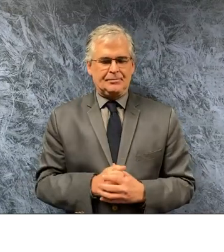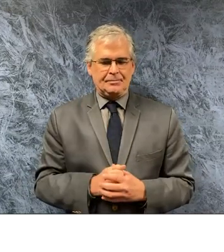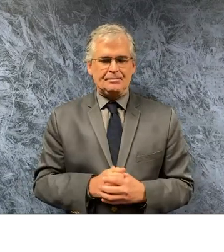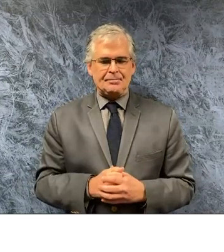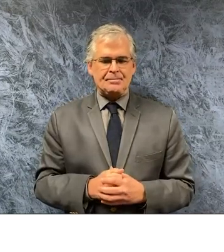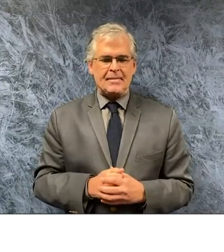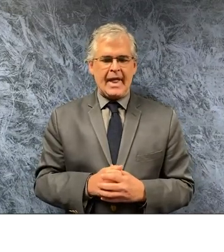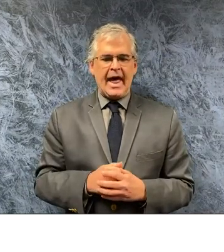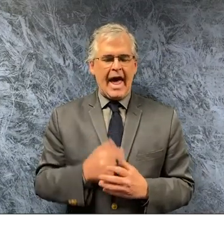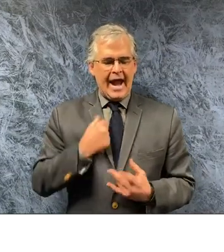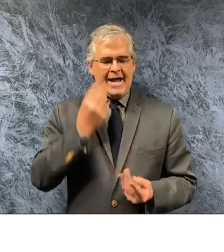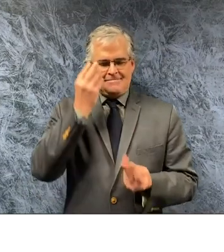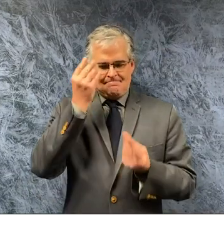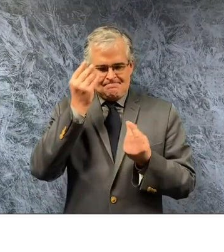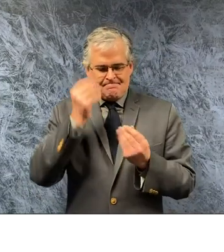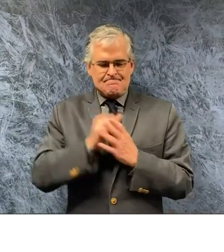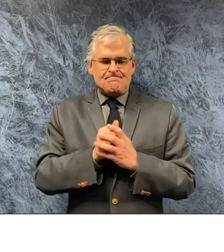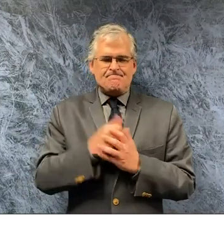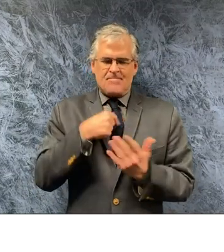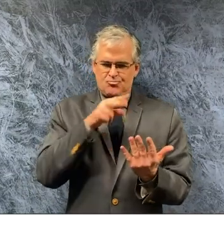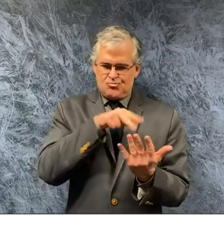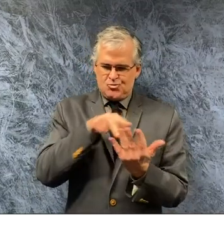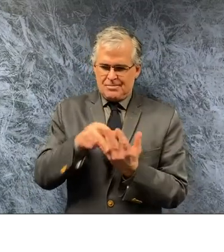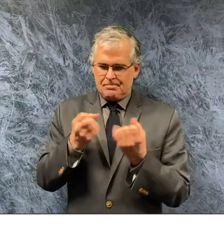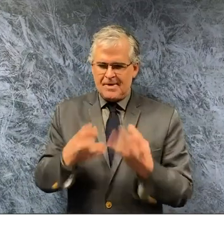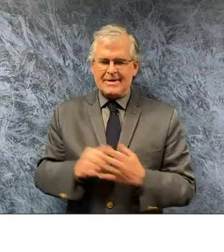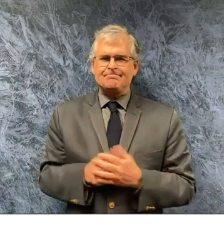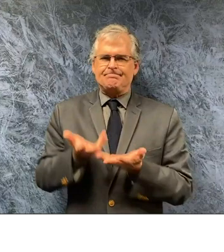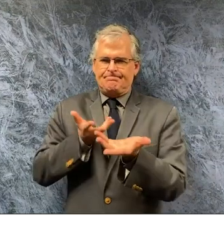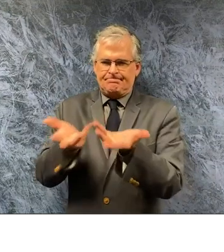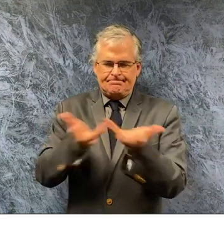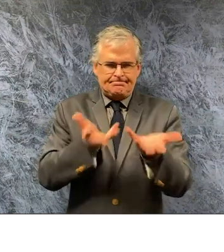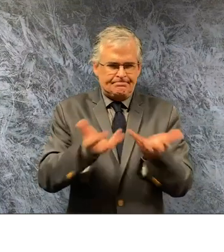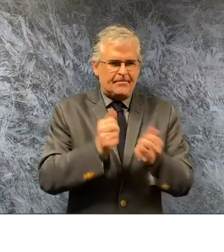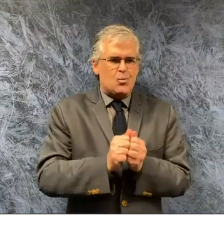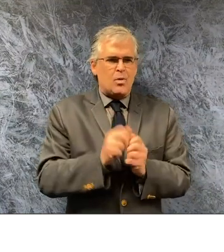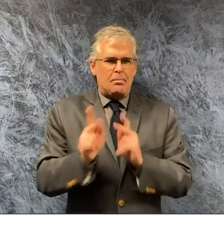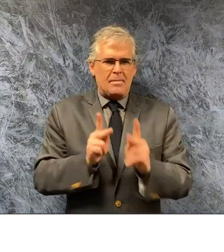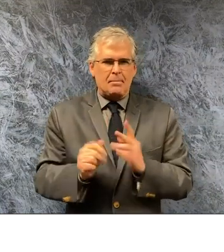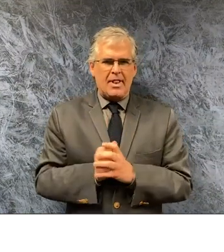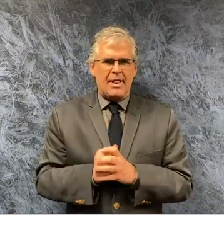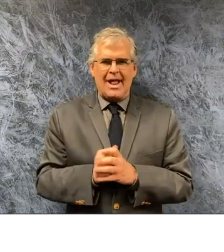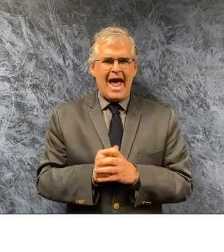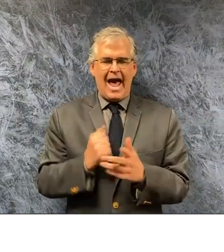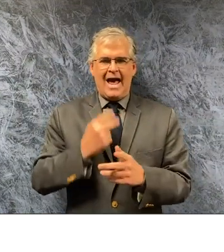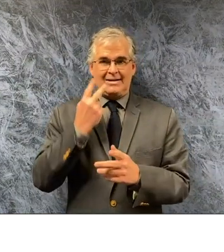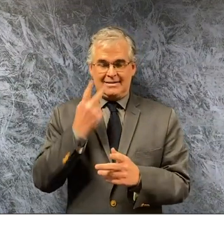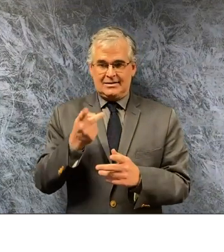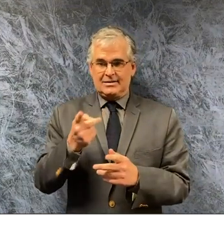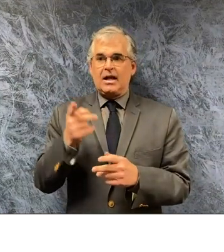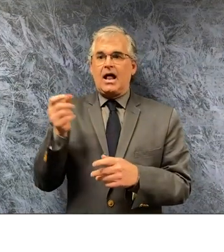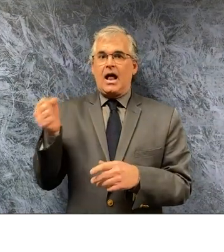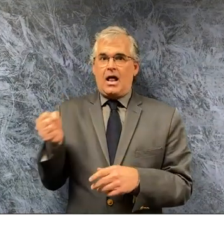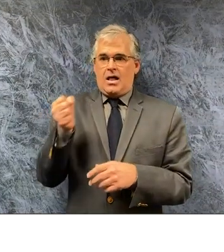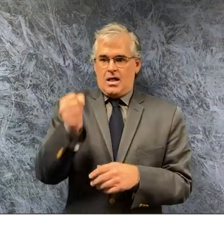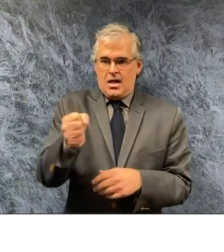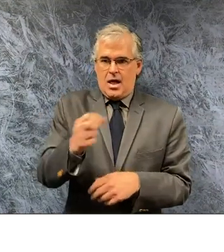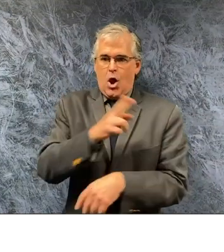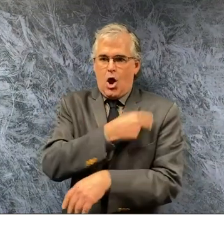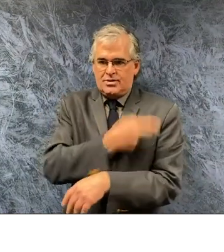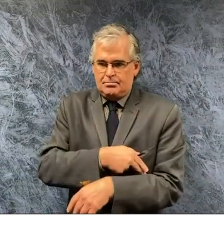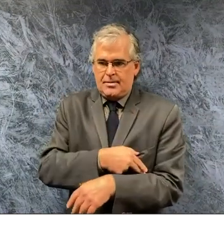see it and i do an awful lot of reading and talking to people too many people are going from hospitalization to icu to ventilators to passing